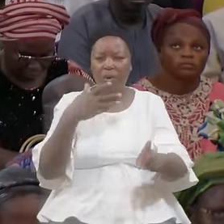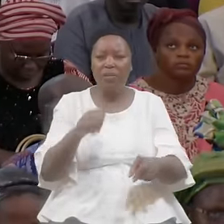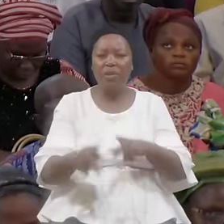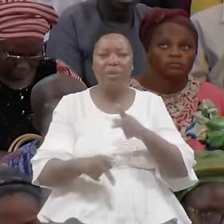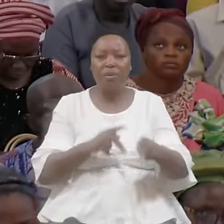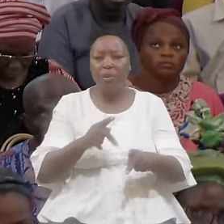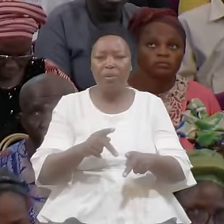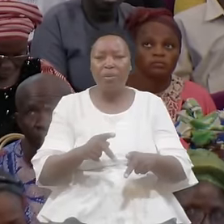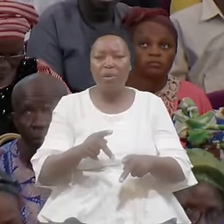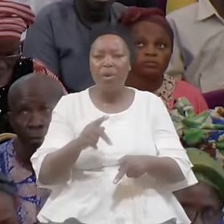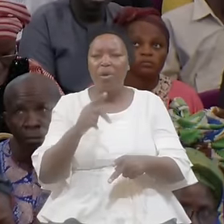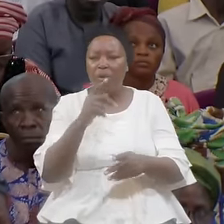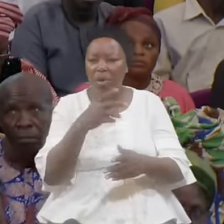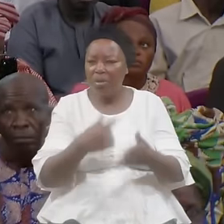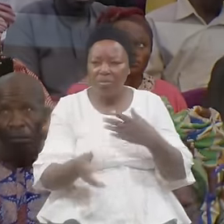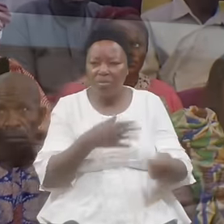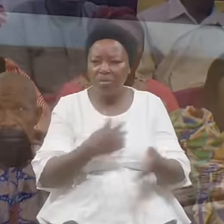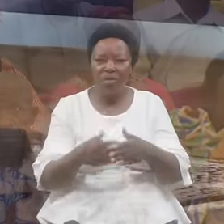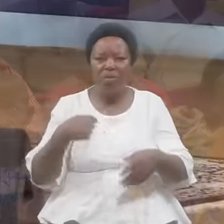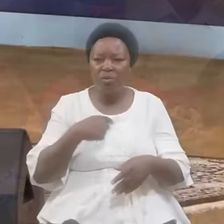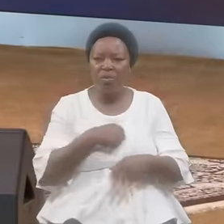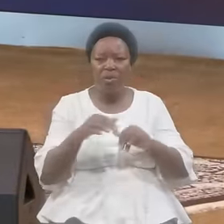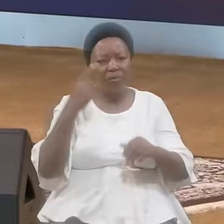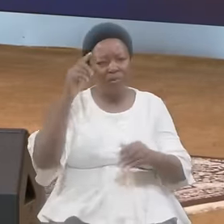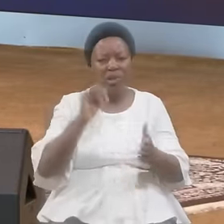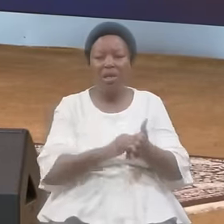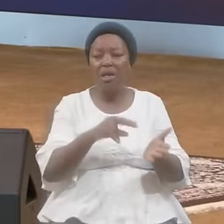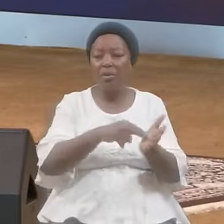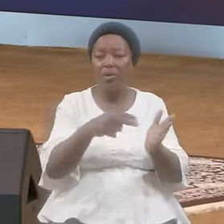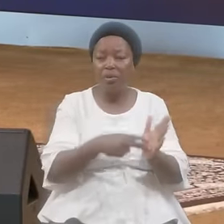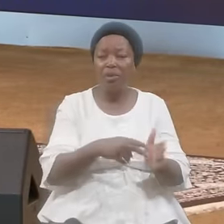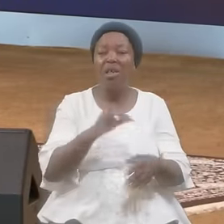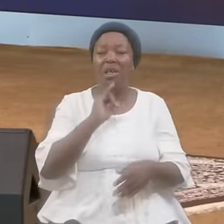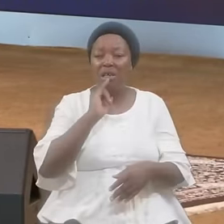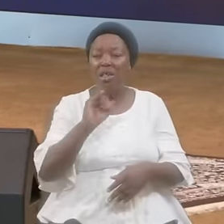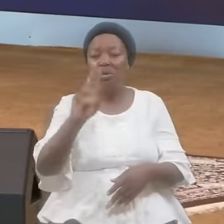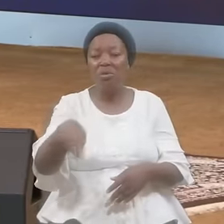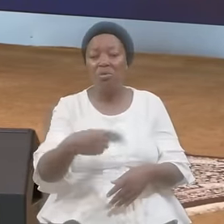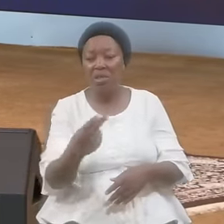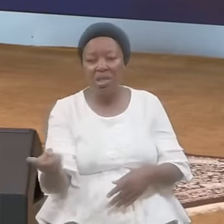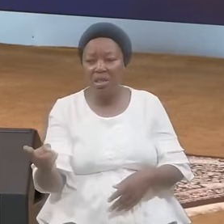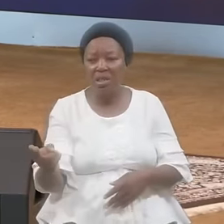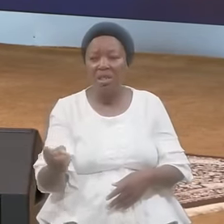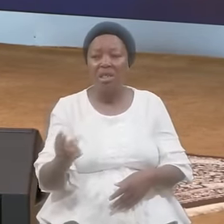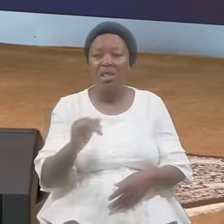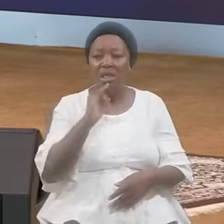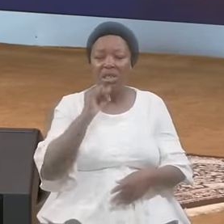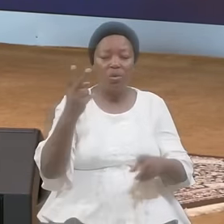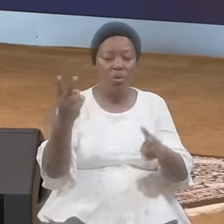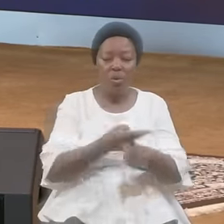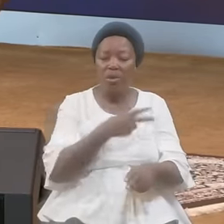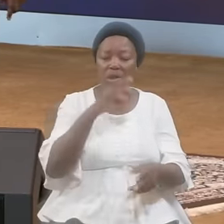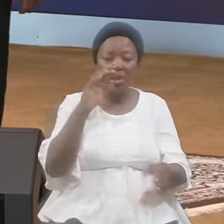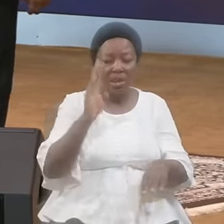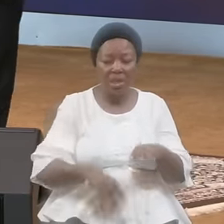Whatever We Do For That Purpose Is Useless It's Worse Than Useless